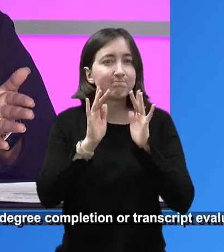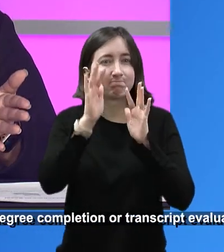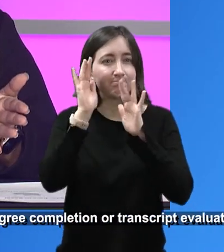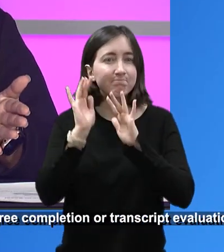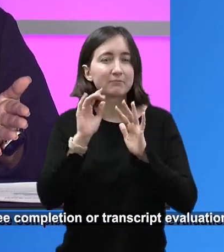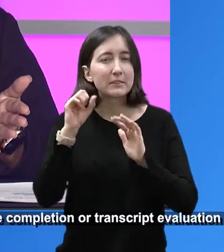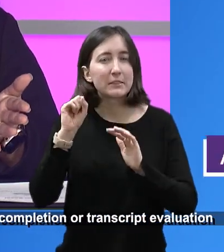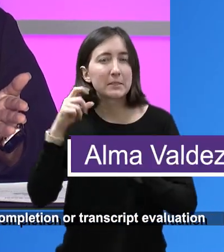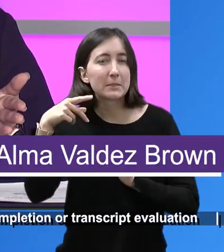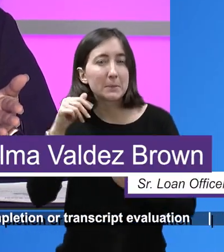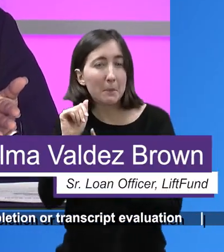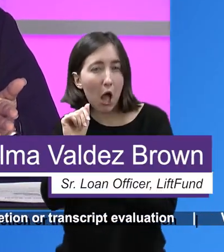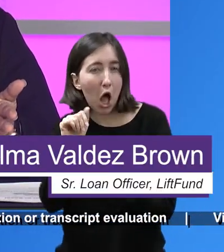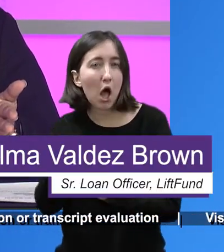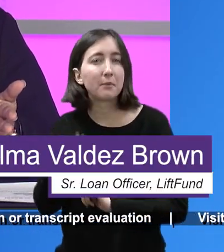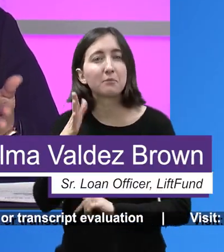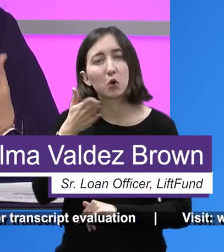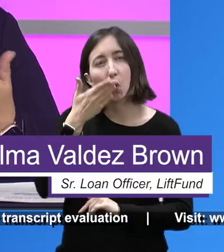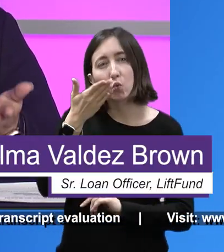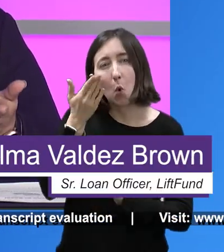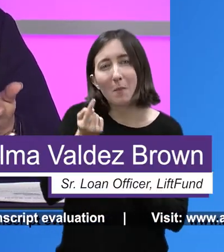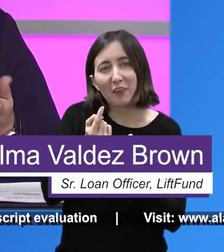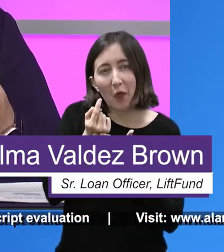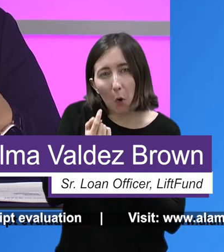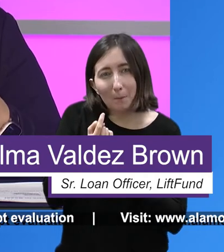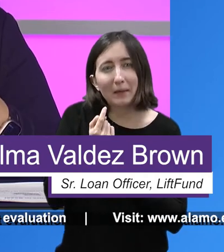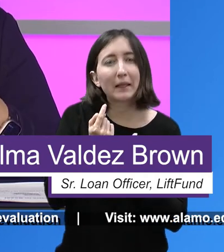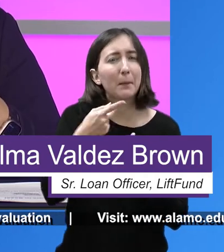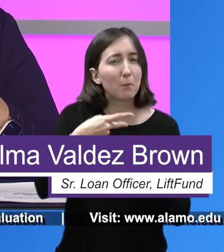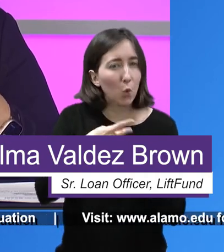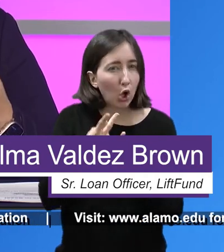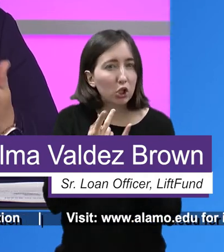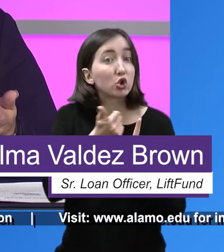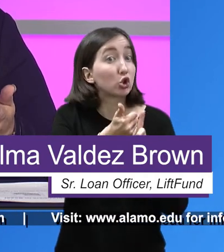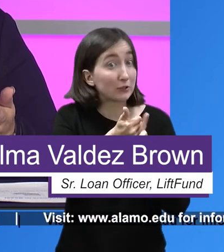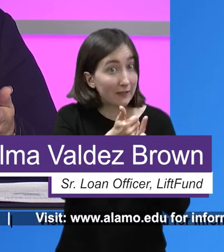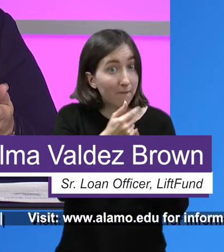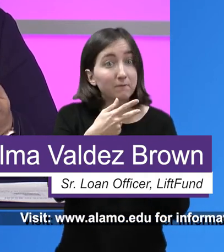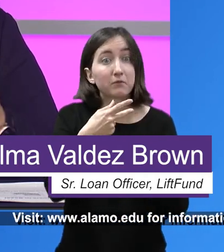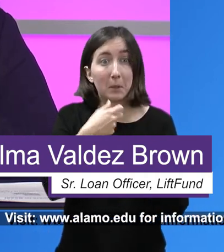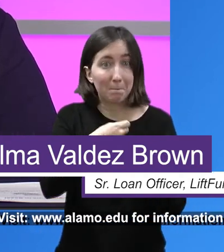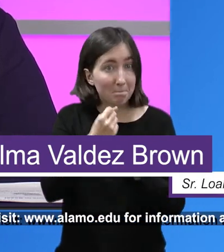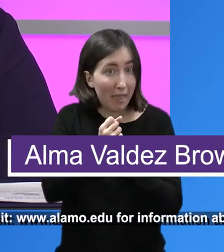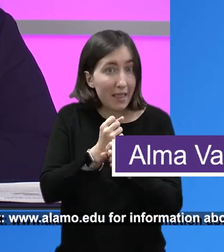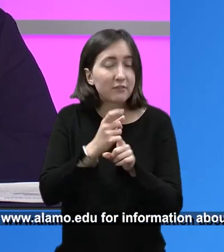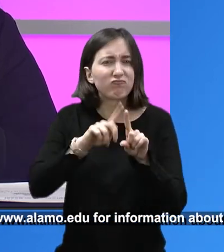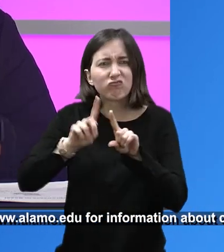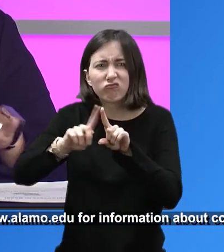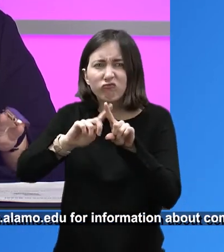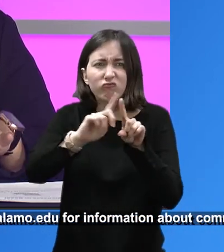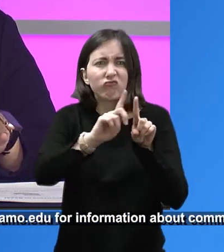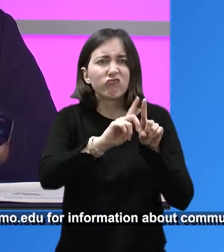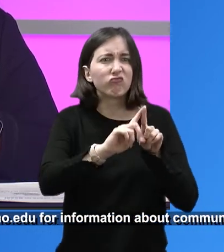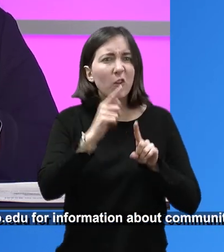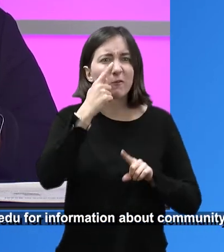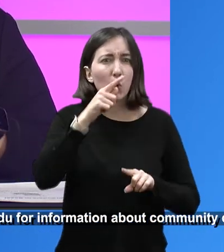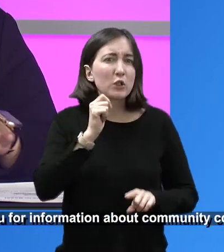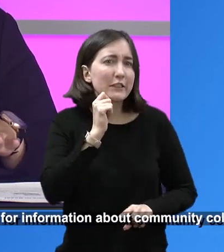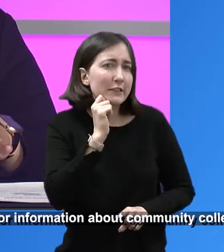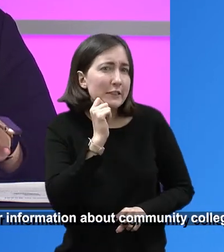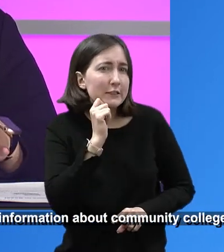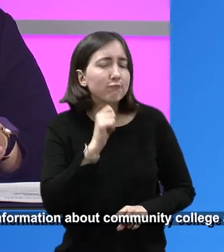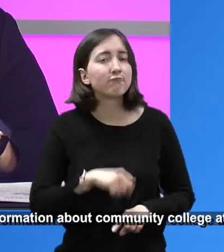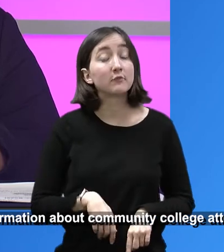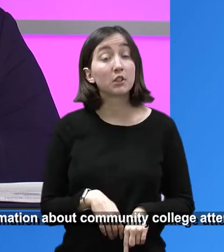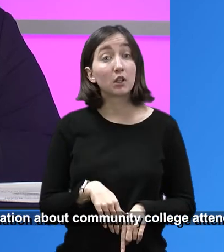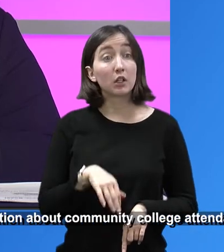of spa products and also aromatherapy products and all natural chemical